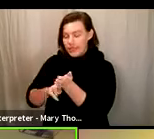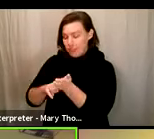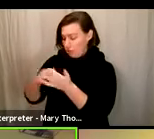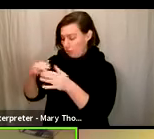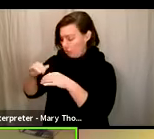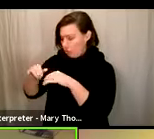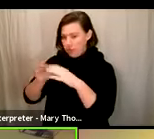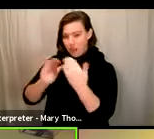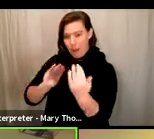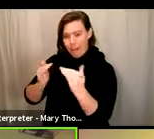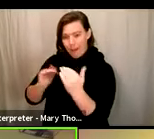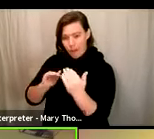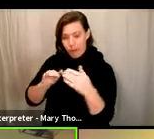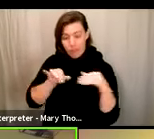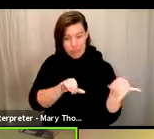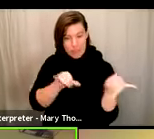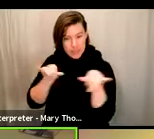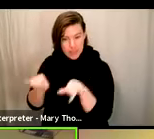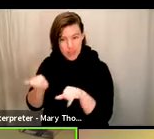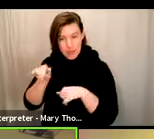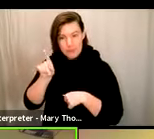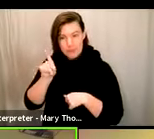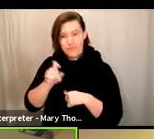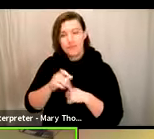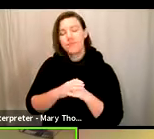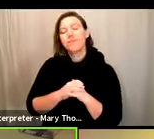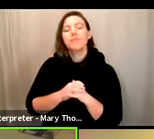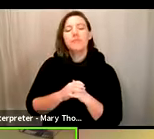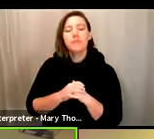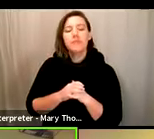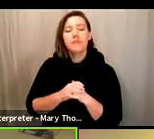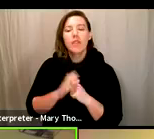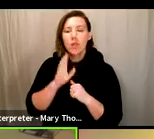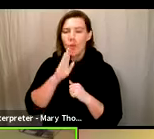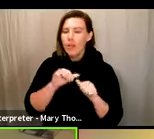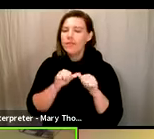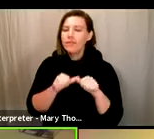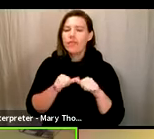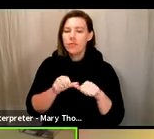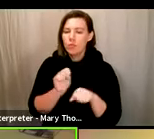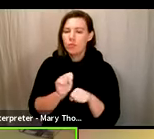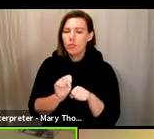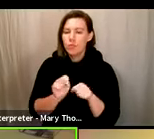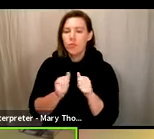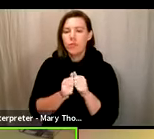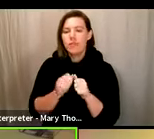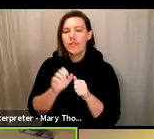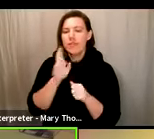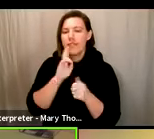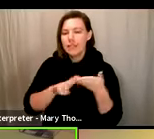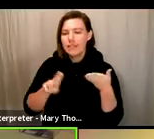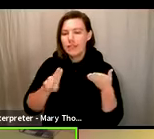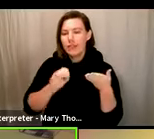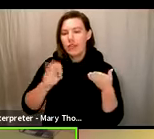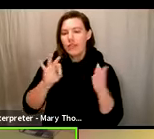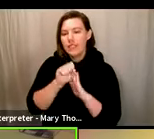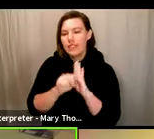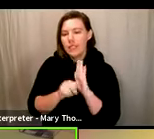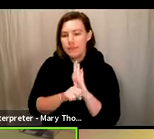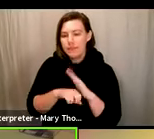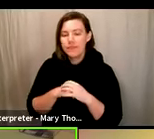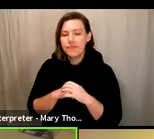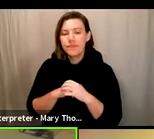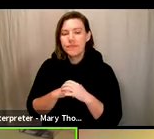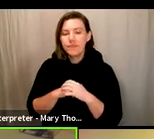We do, we will be continuing our work with the Secretary of State's office, as well as our other partners who provide data